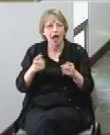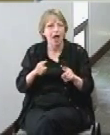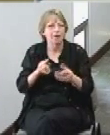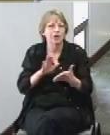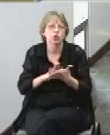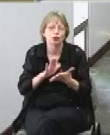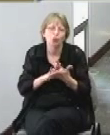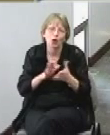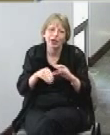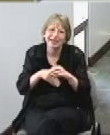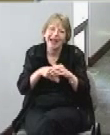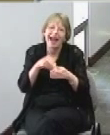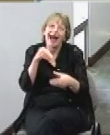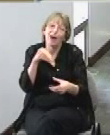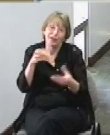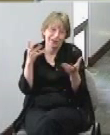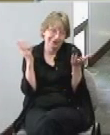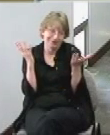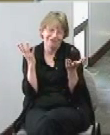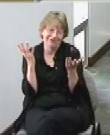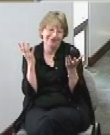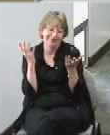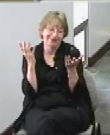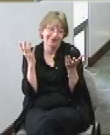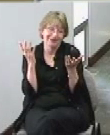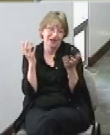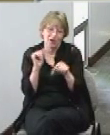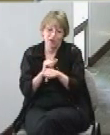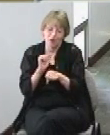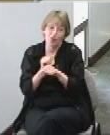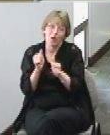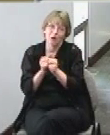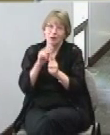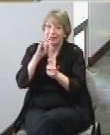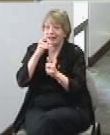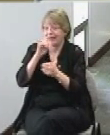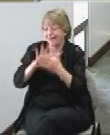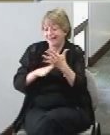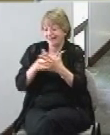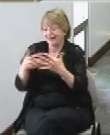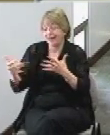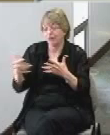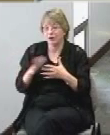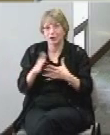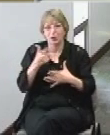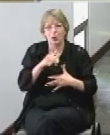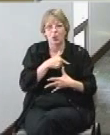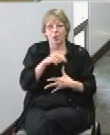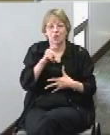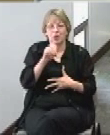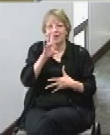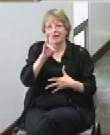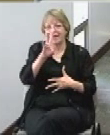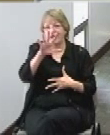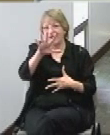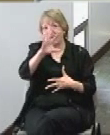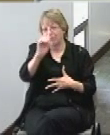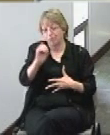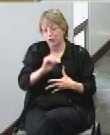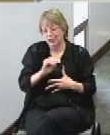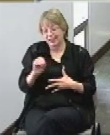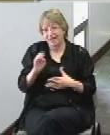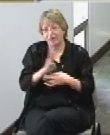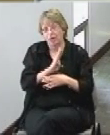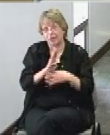not in session so it fits in very well we will do 75% of our business from